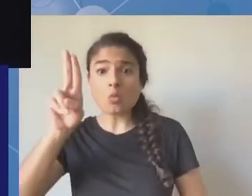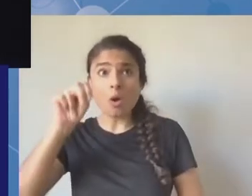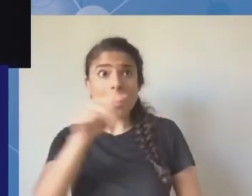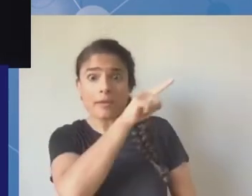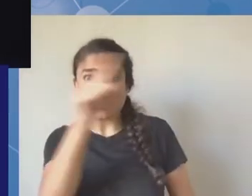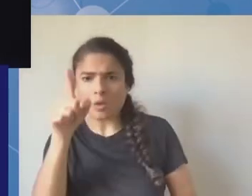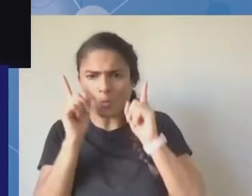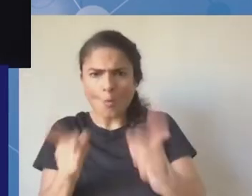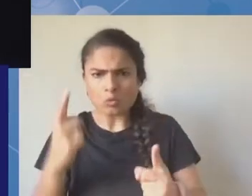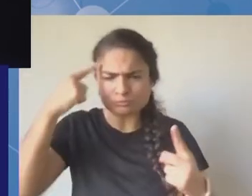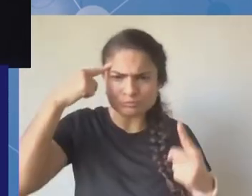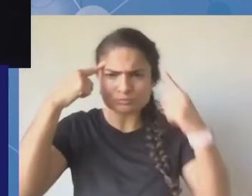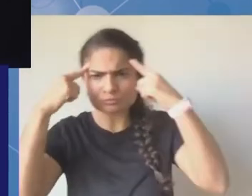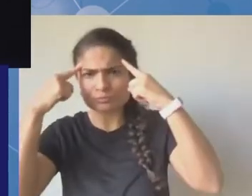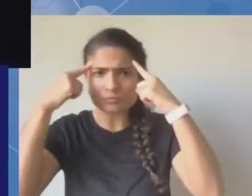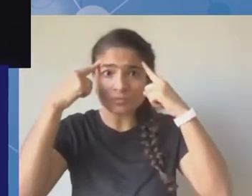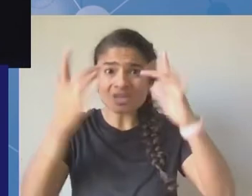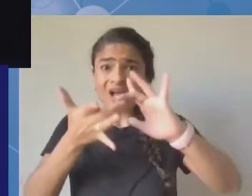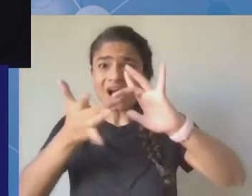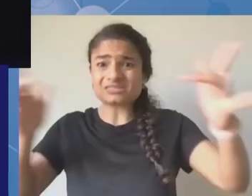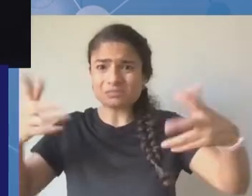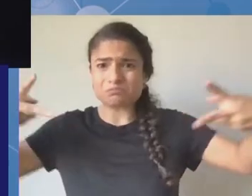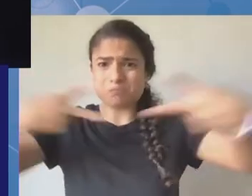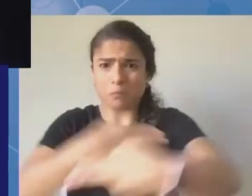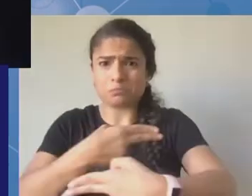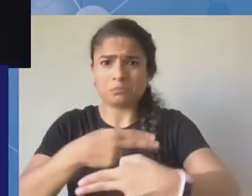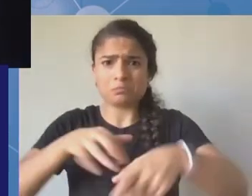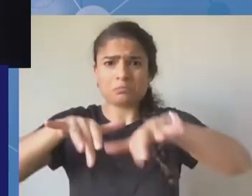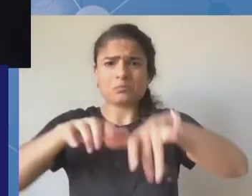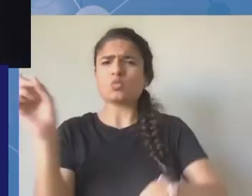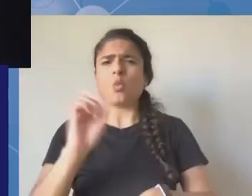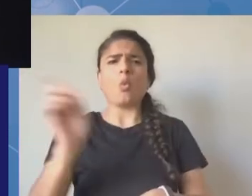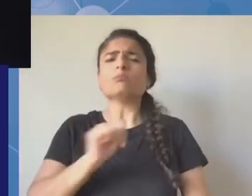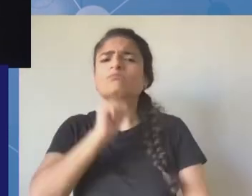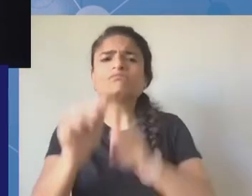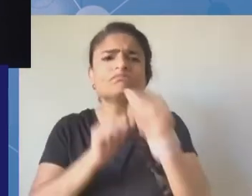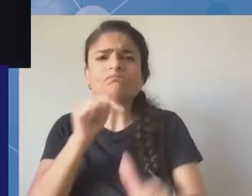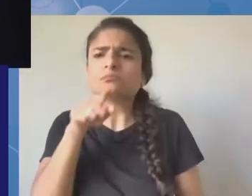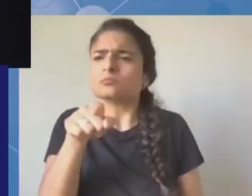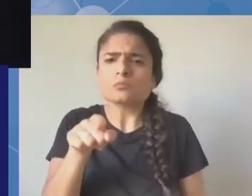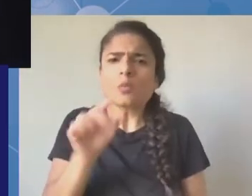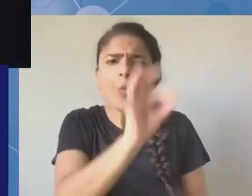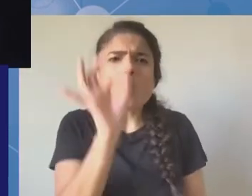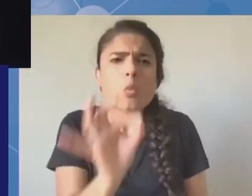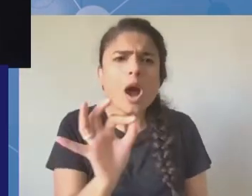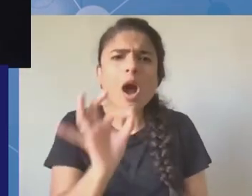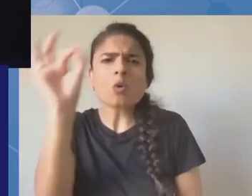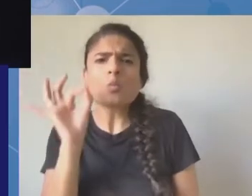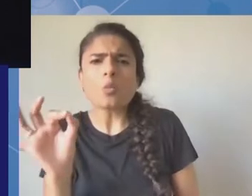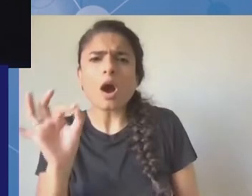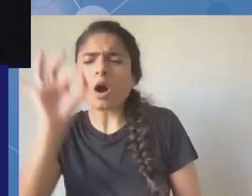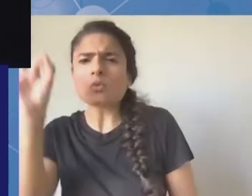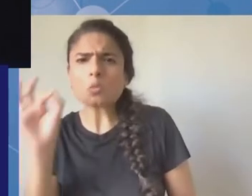Covenant on Civil and Political Rights. The UN also calls on all states to ensure that internet access is always maintained,